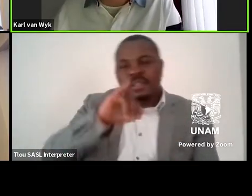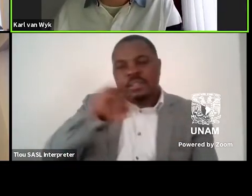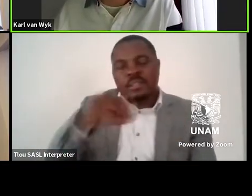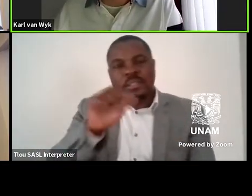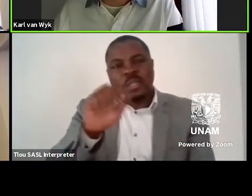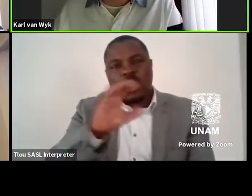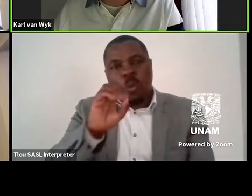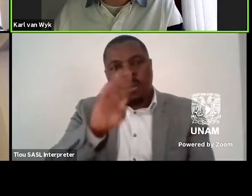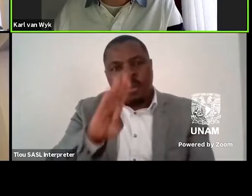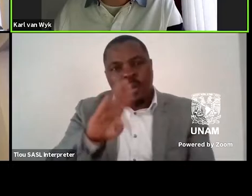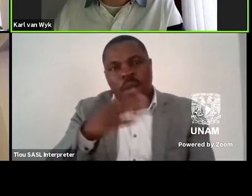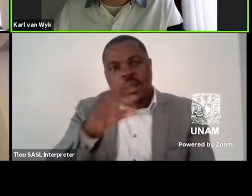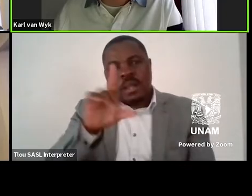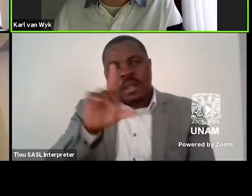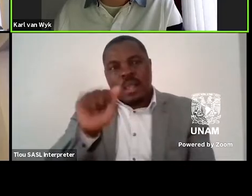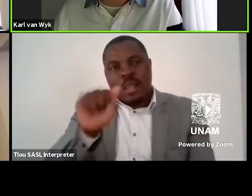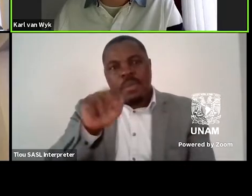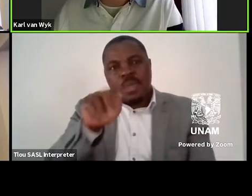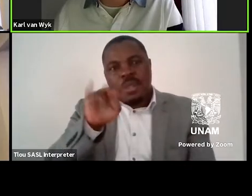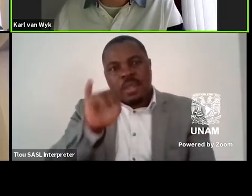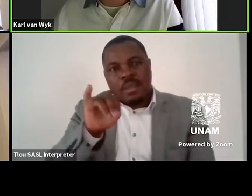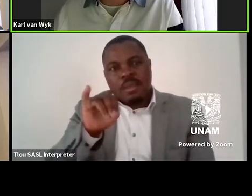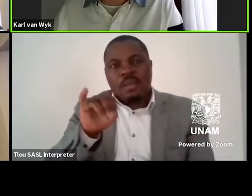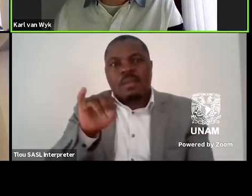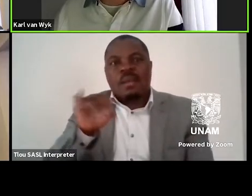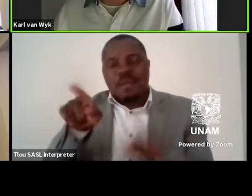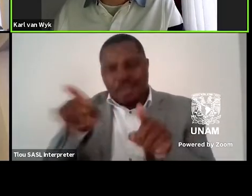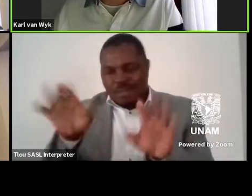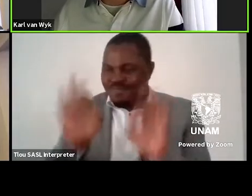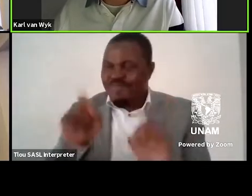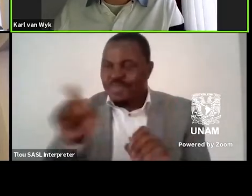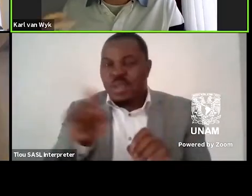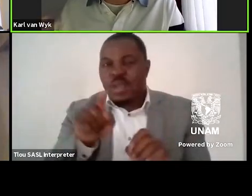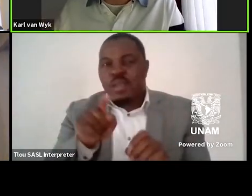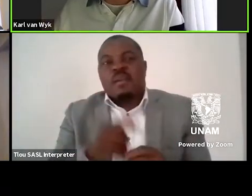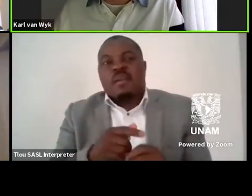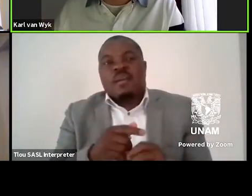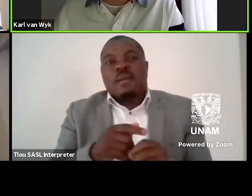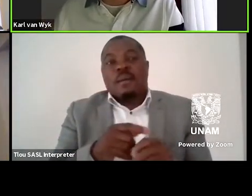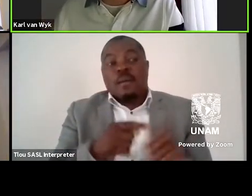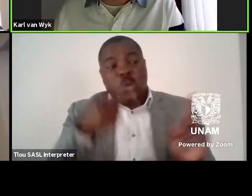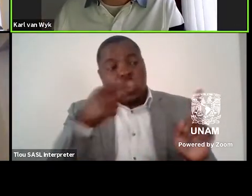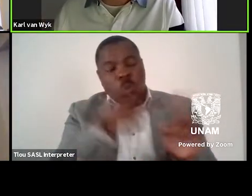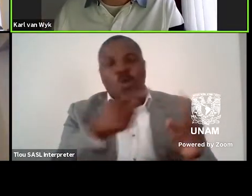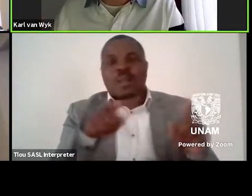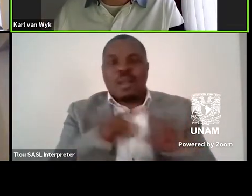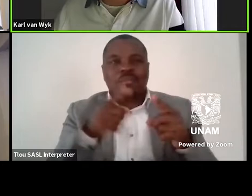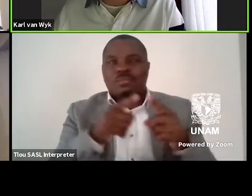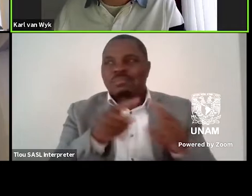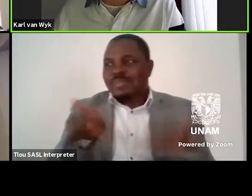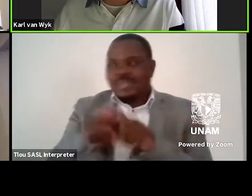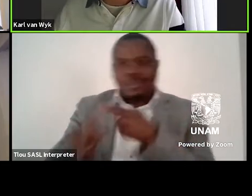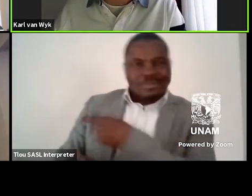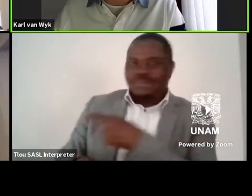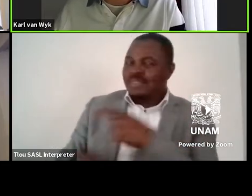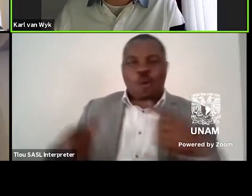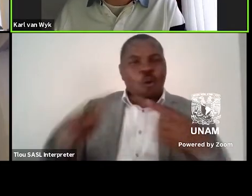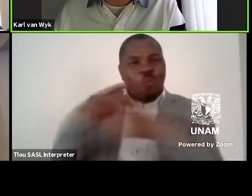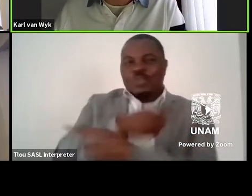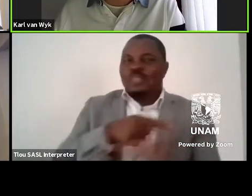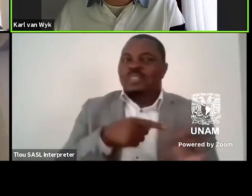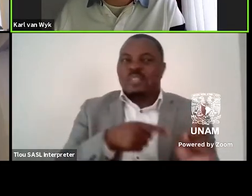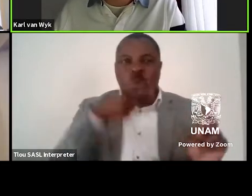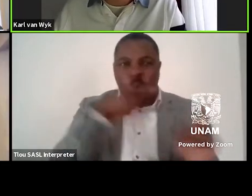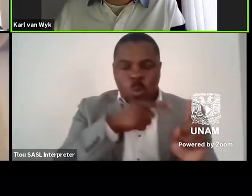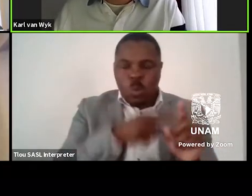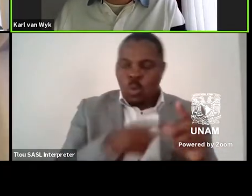the best example, at least from what I detailed in the paper, is very opposite of that. He looks at history and exactly